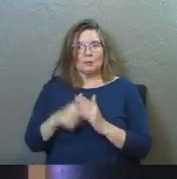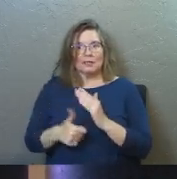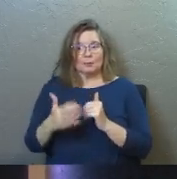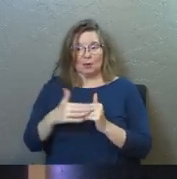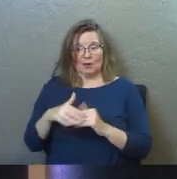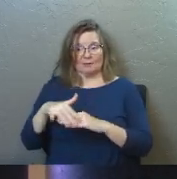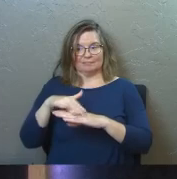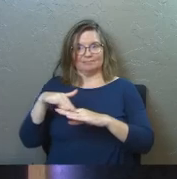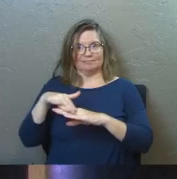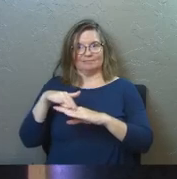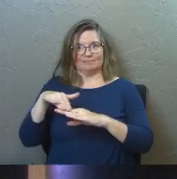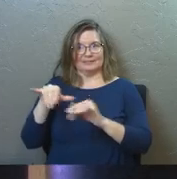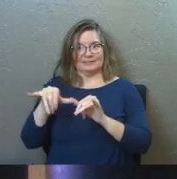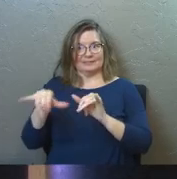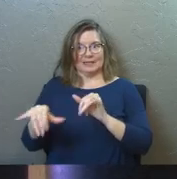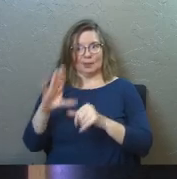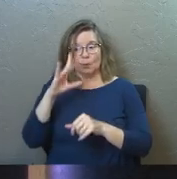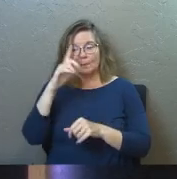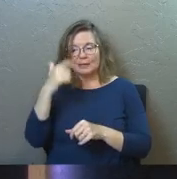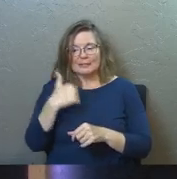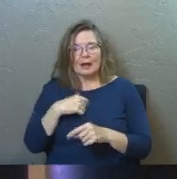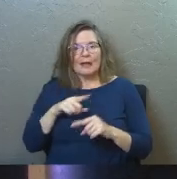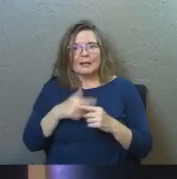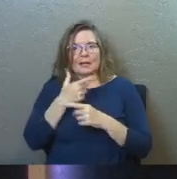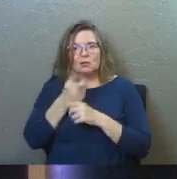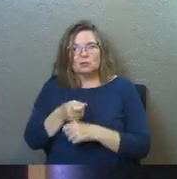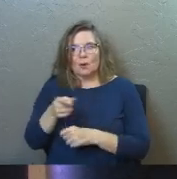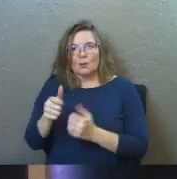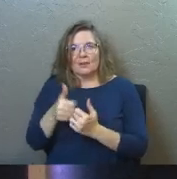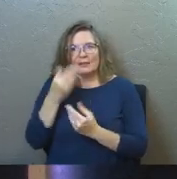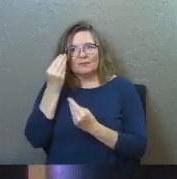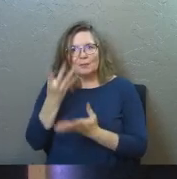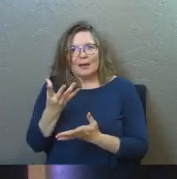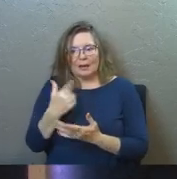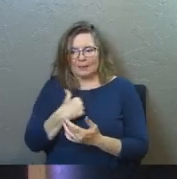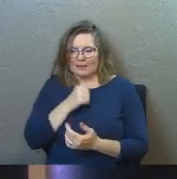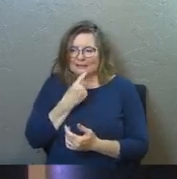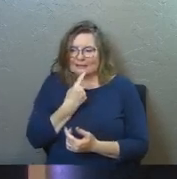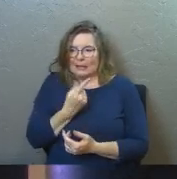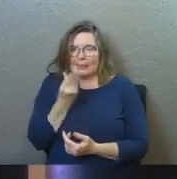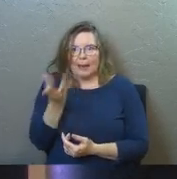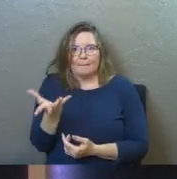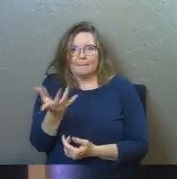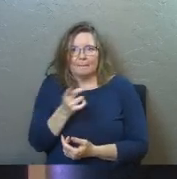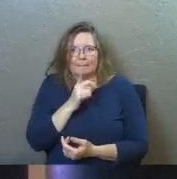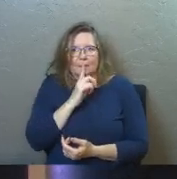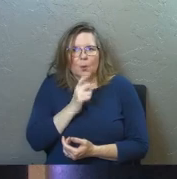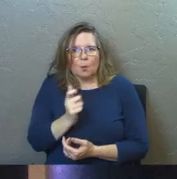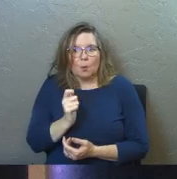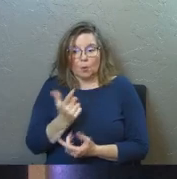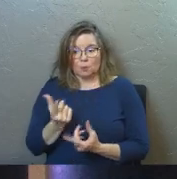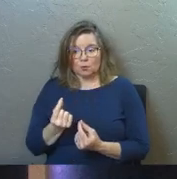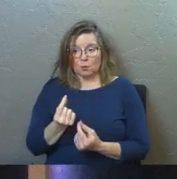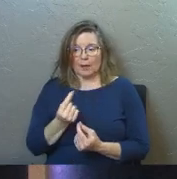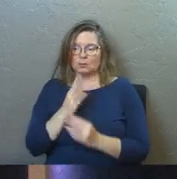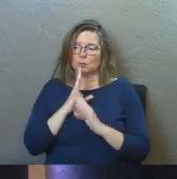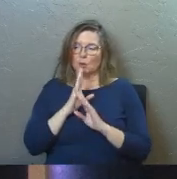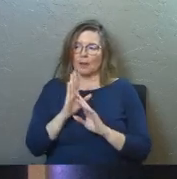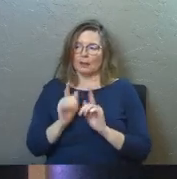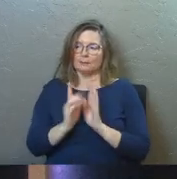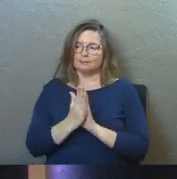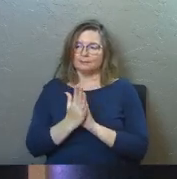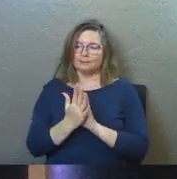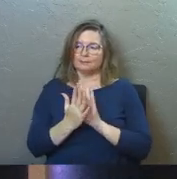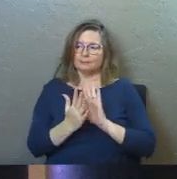deeper than this, because I can't trust you with this, and I'm not going to say that out loud to them. What I'm going to do is I'm just going to